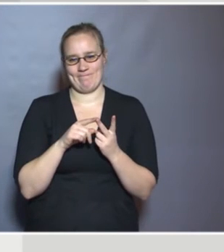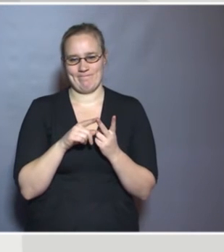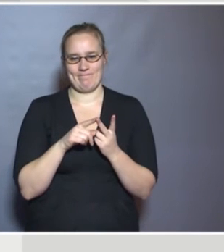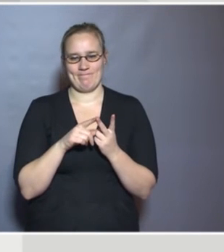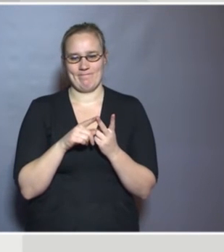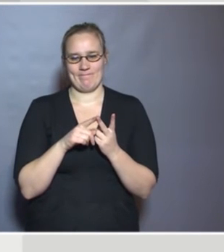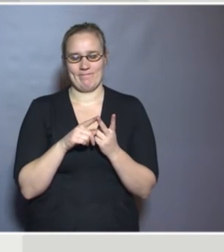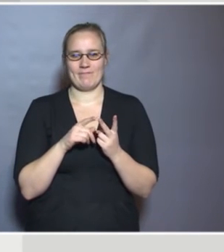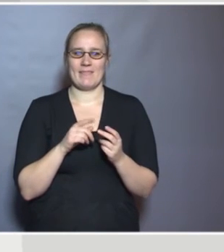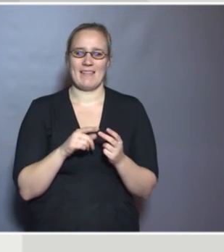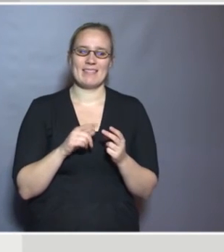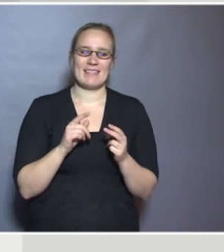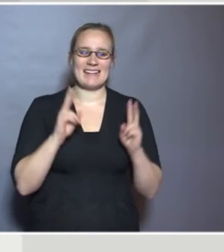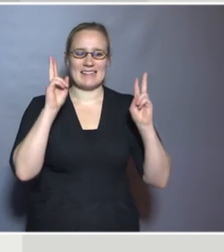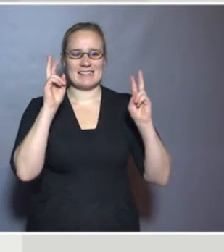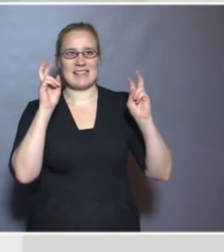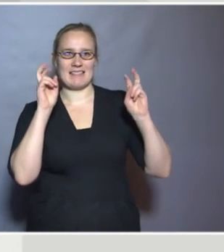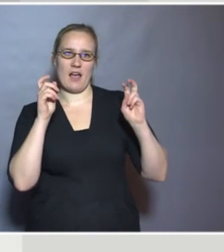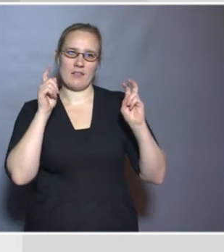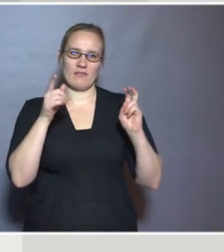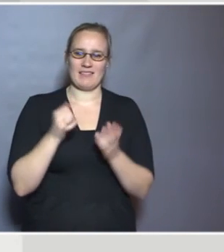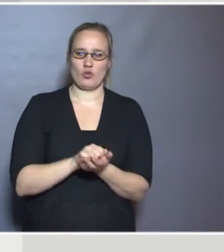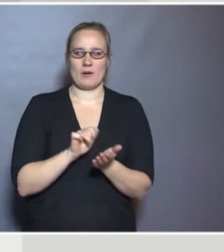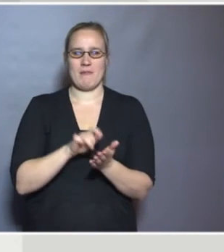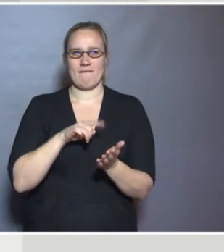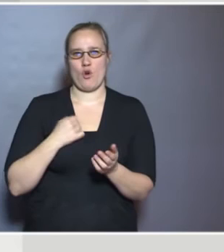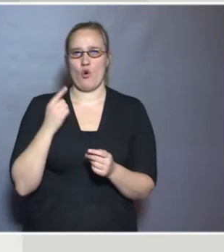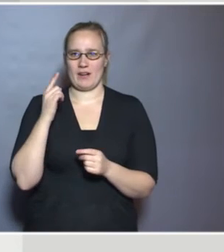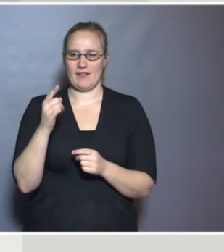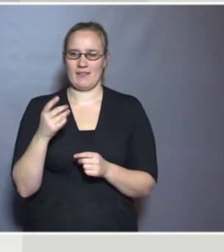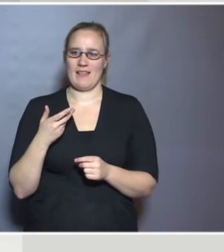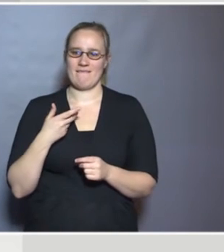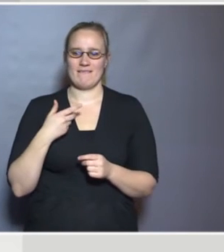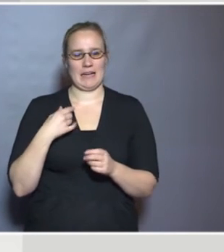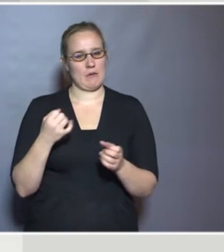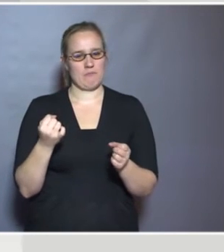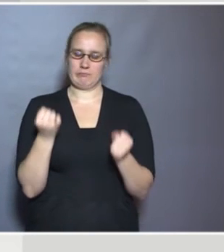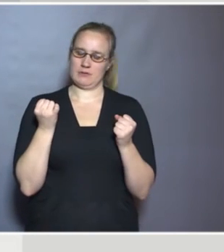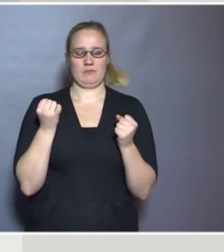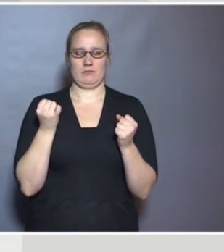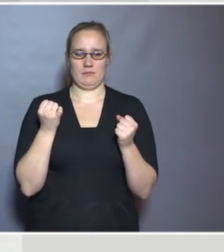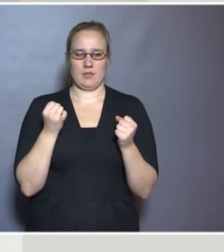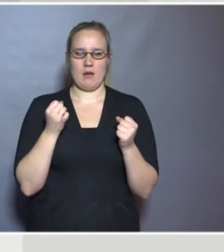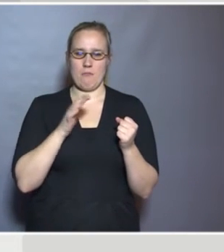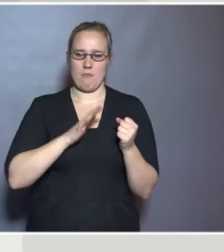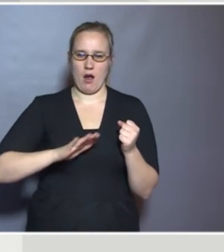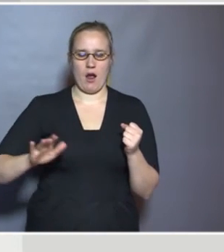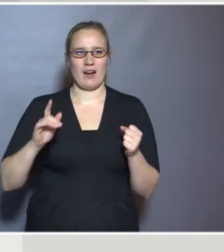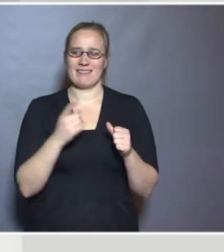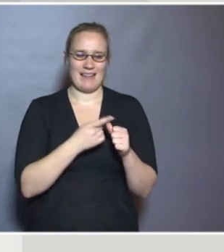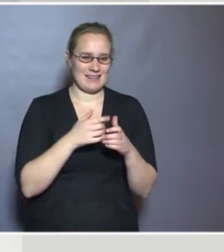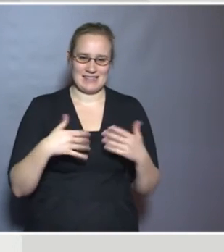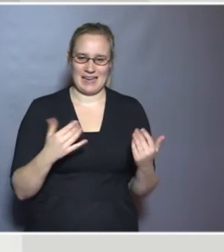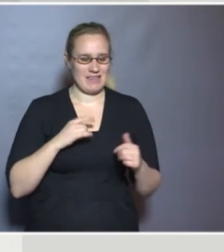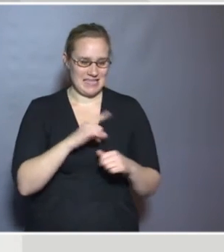This is a statement from one of our documents. I think it's really powerful. Children don't count if they're not